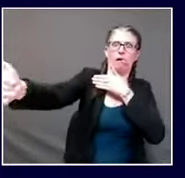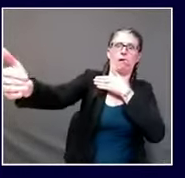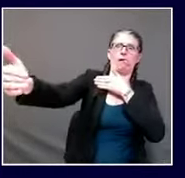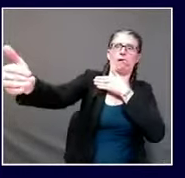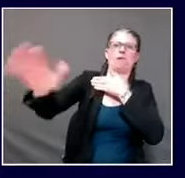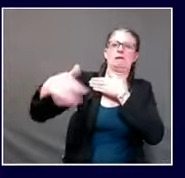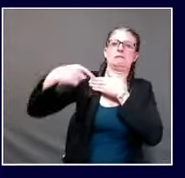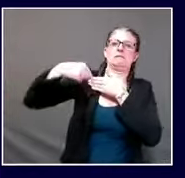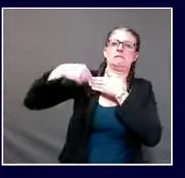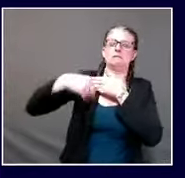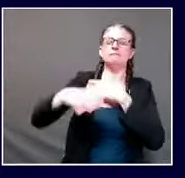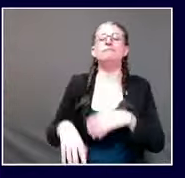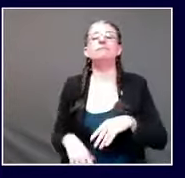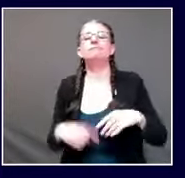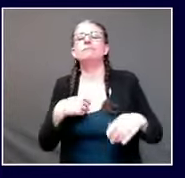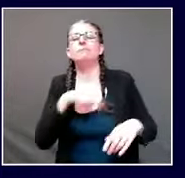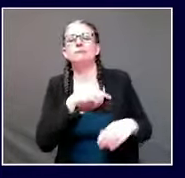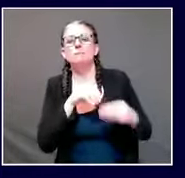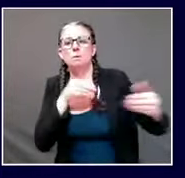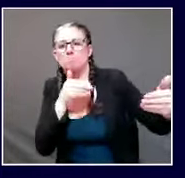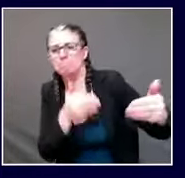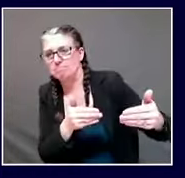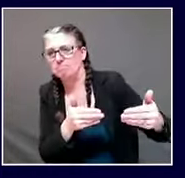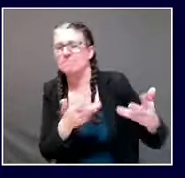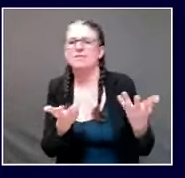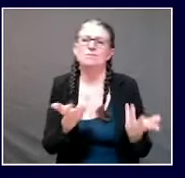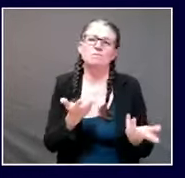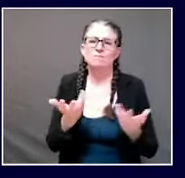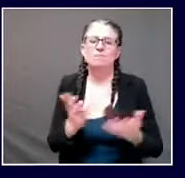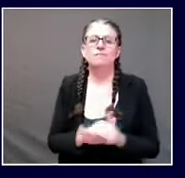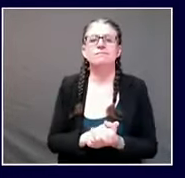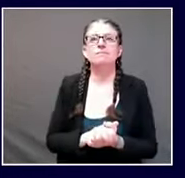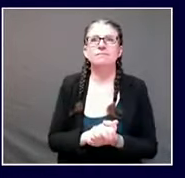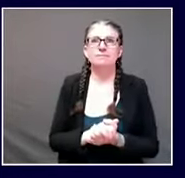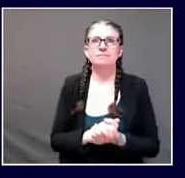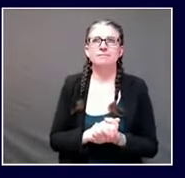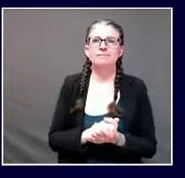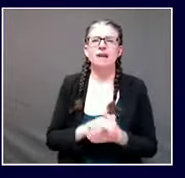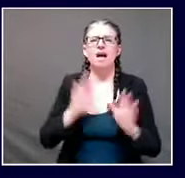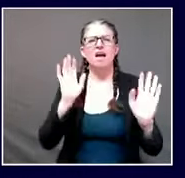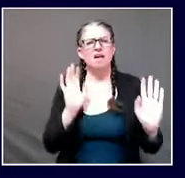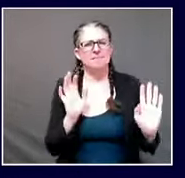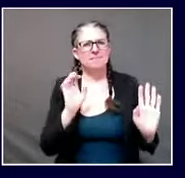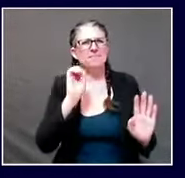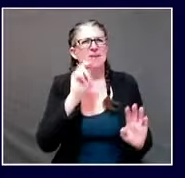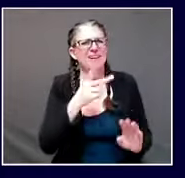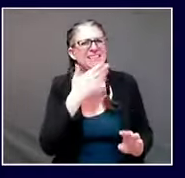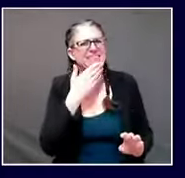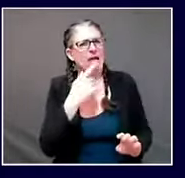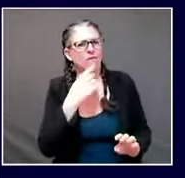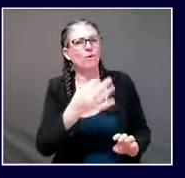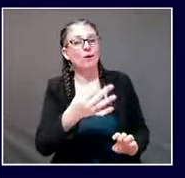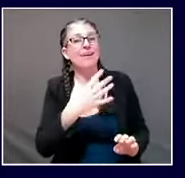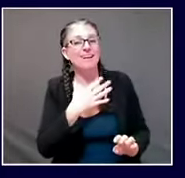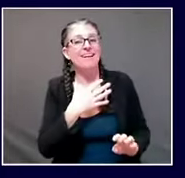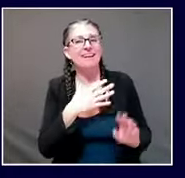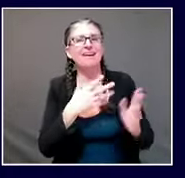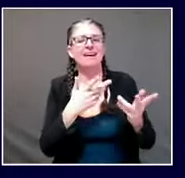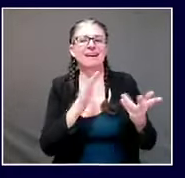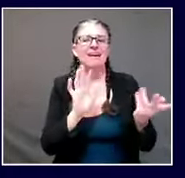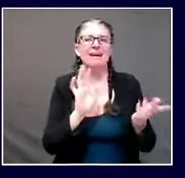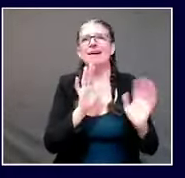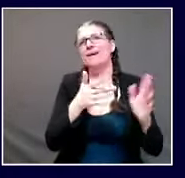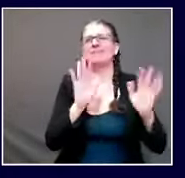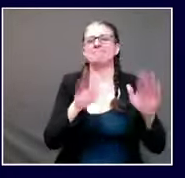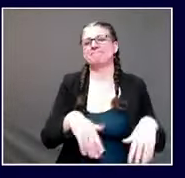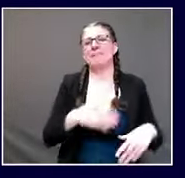thank you dr shah a northern light health spokesperson earlier today said that the state received